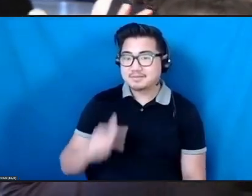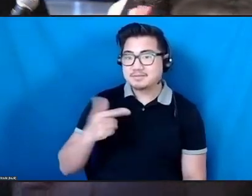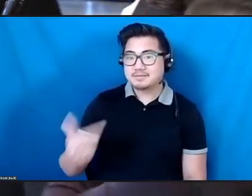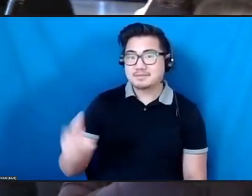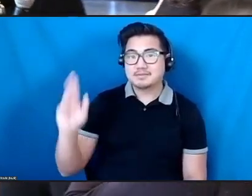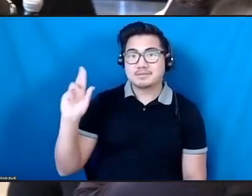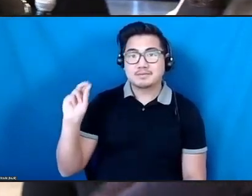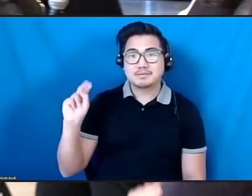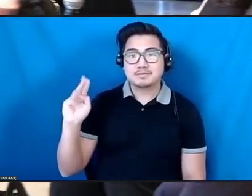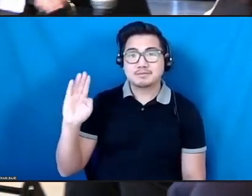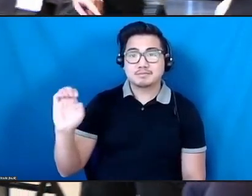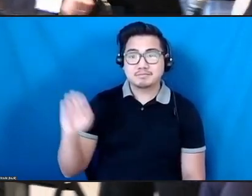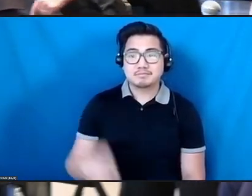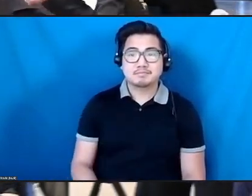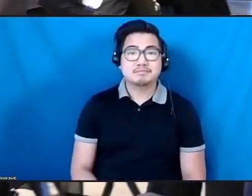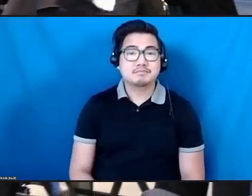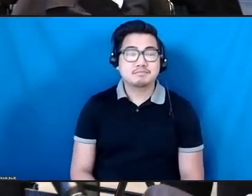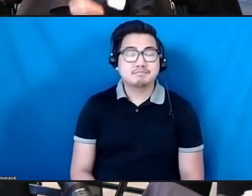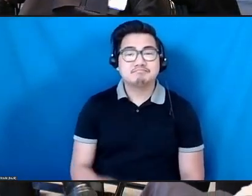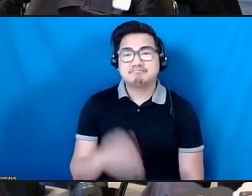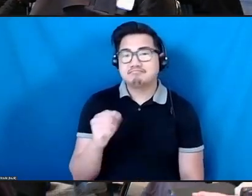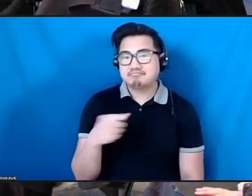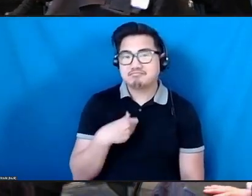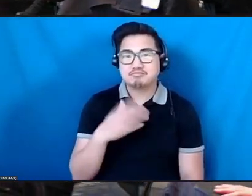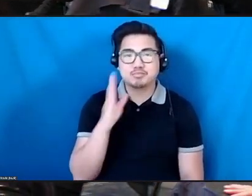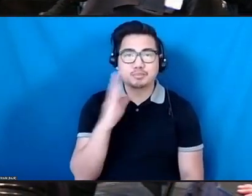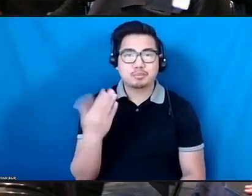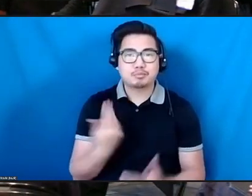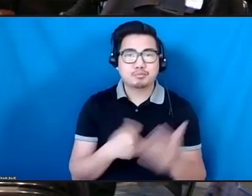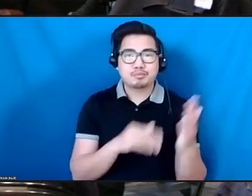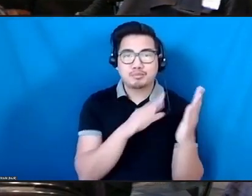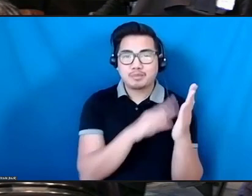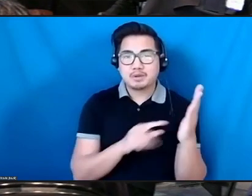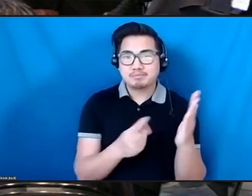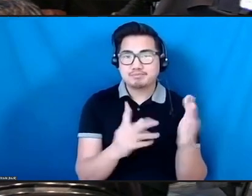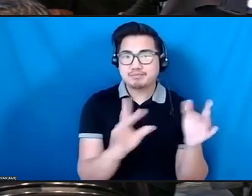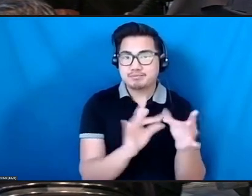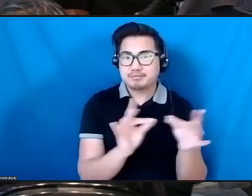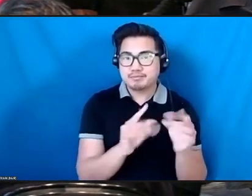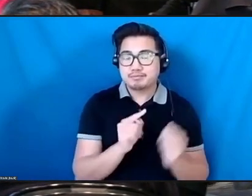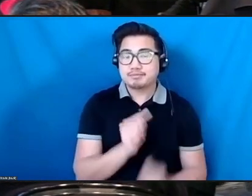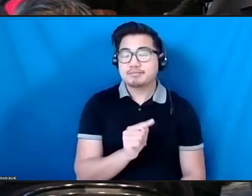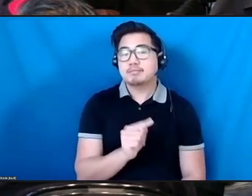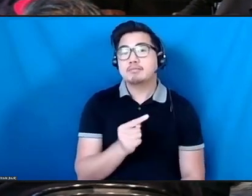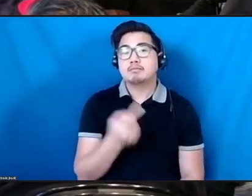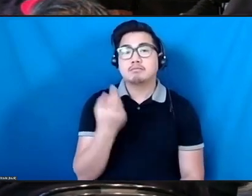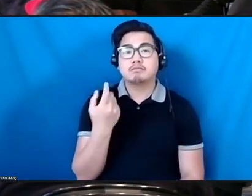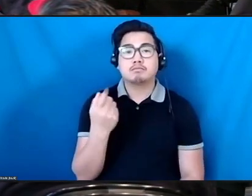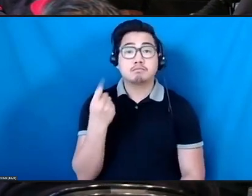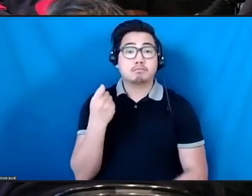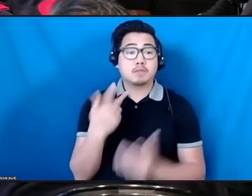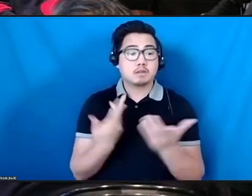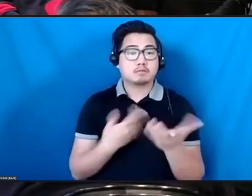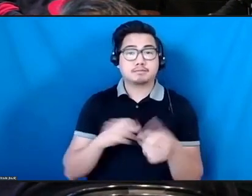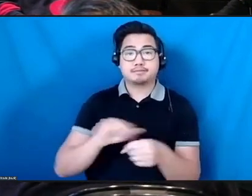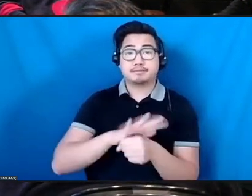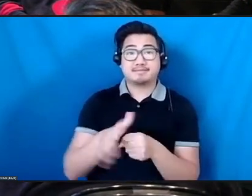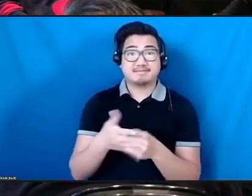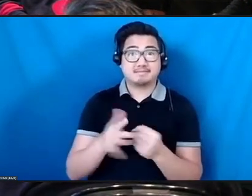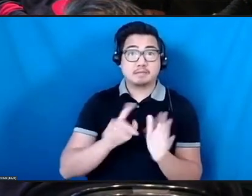Yeah, I'll just echo the period of the pandemic, I think,